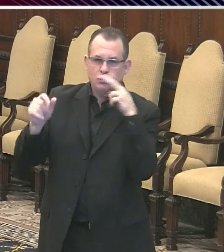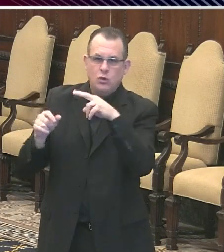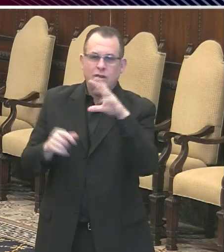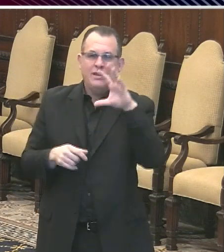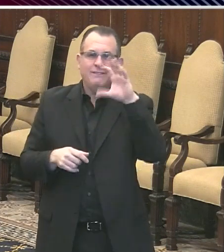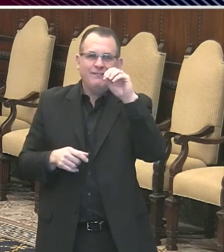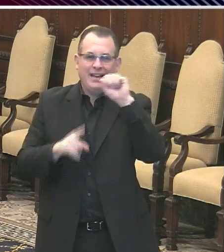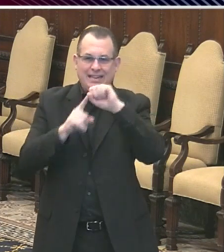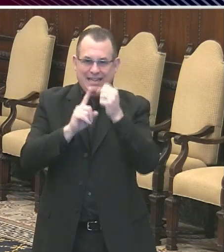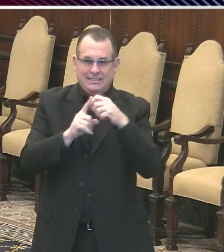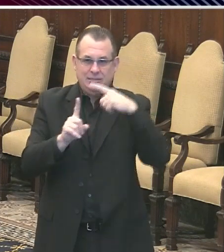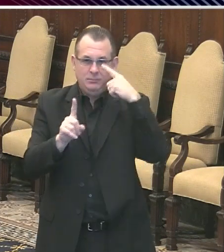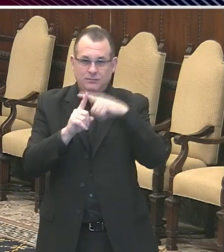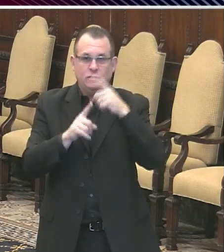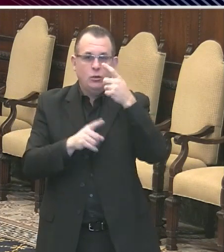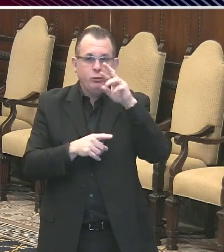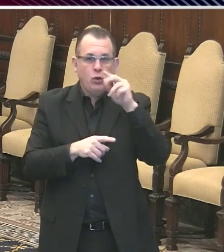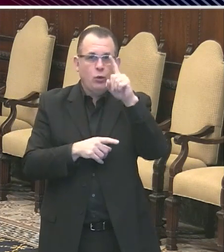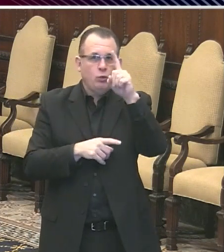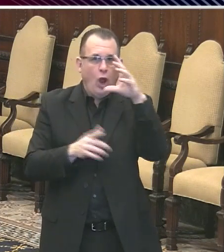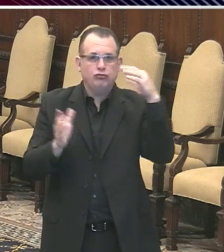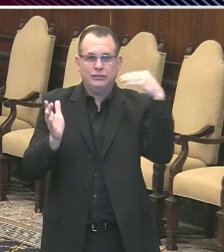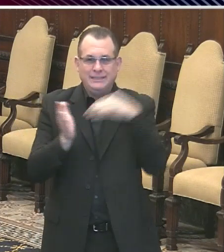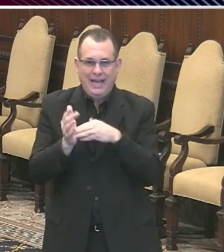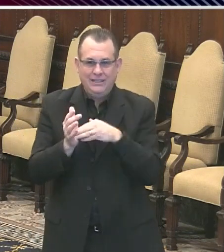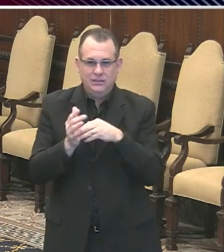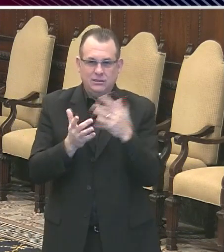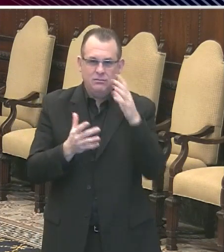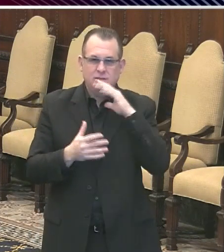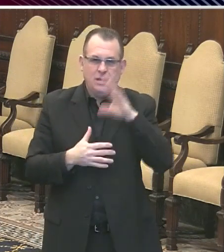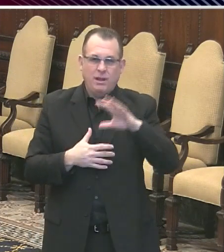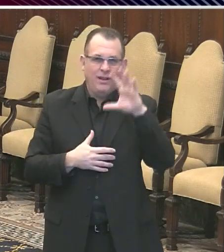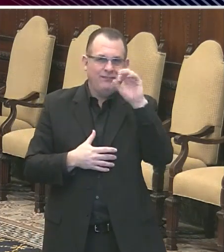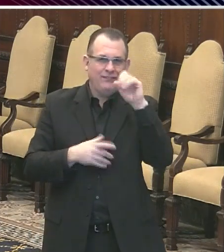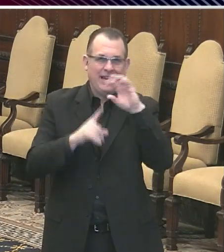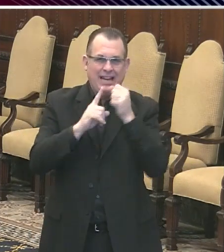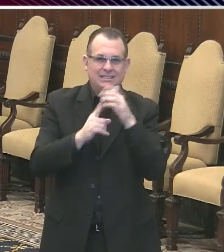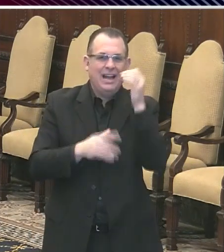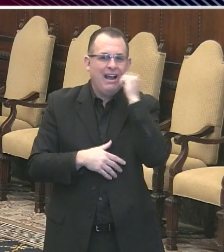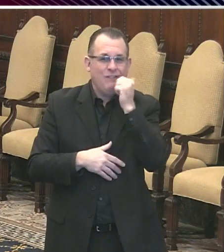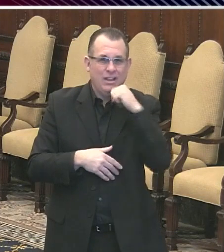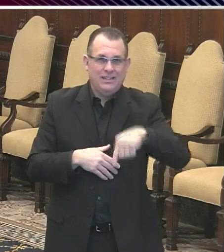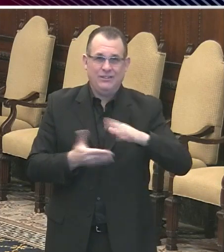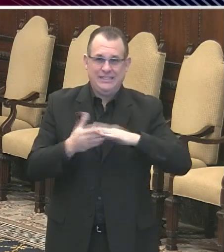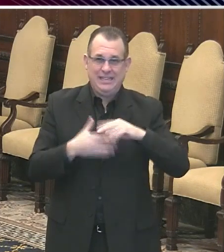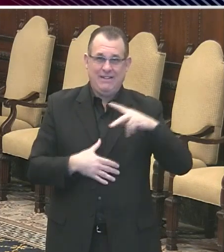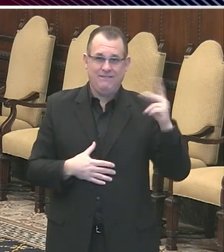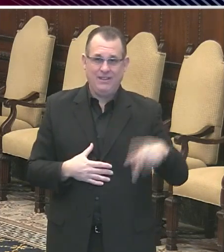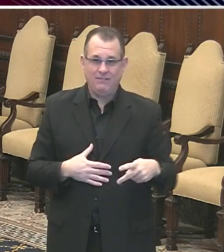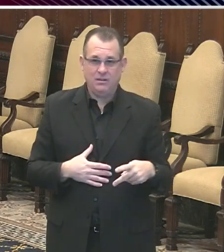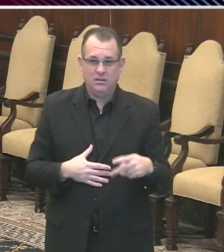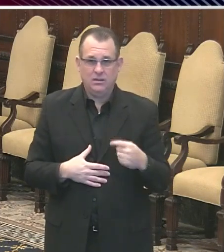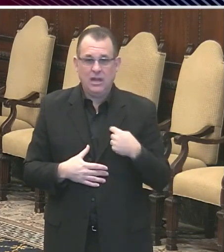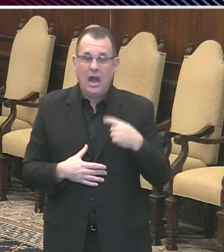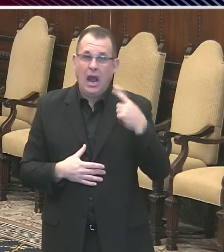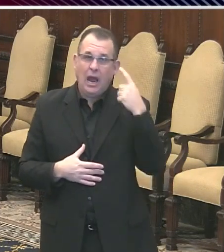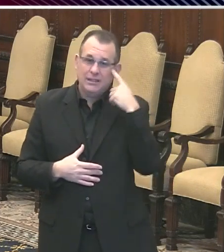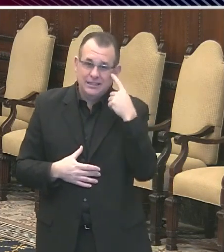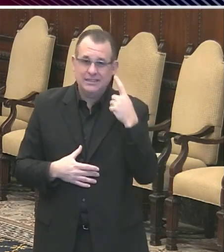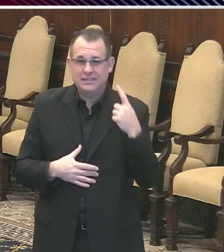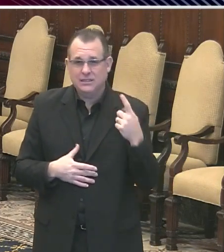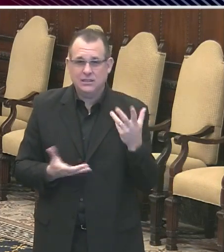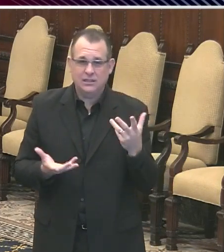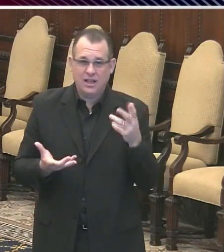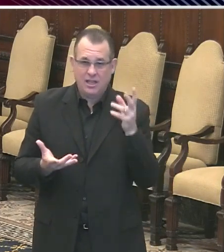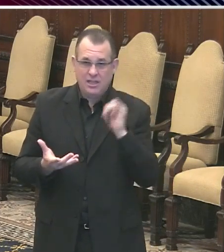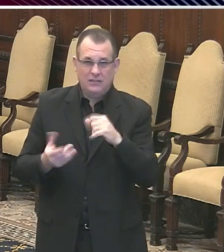That ends up being about 50 cases per day in the city of Philadelphia. And that's about the number, I think, at maximum that we could do contact tracing on.